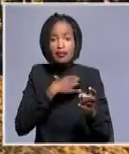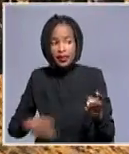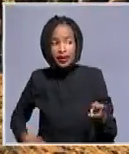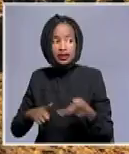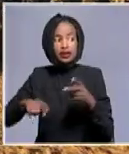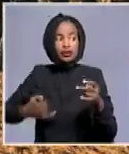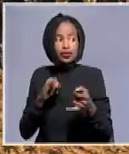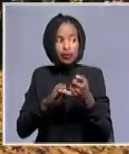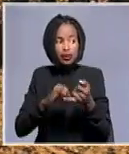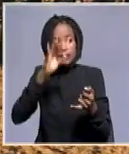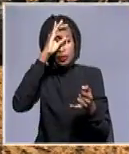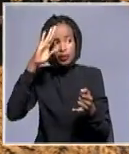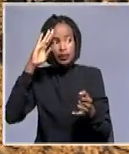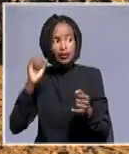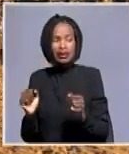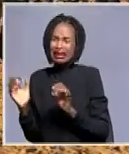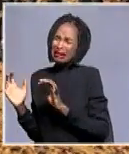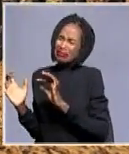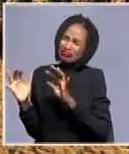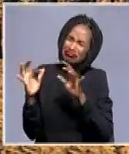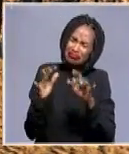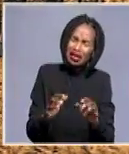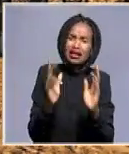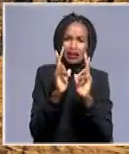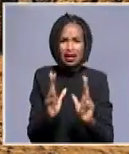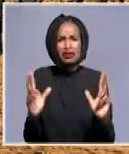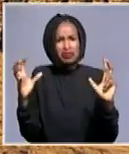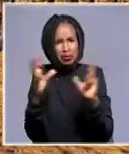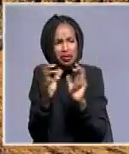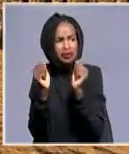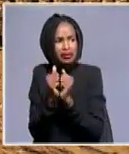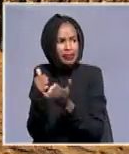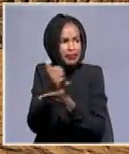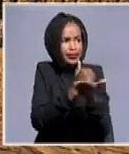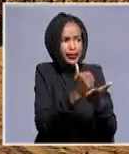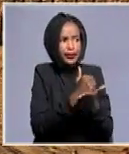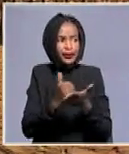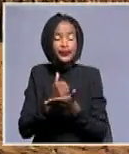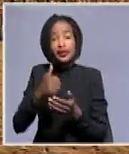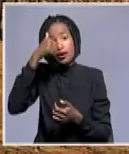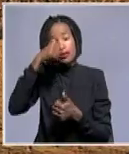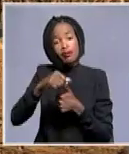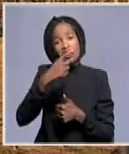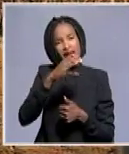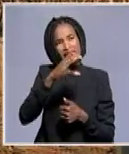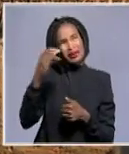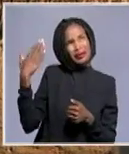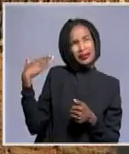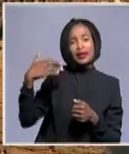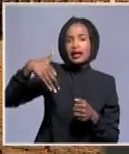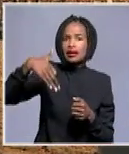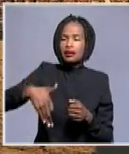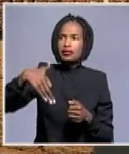the armed forces to clean the informal settlements. And as you know that a few months back, Namibia was